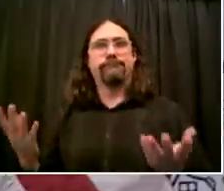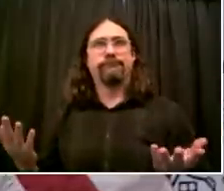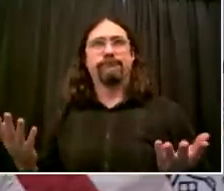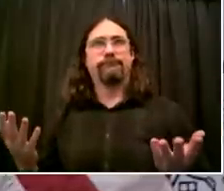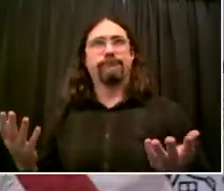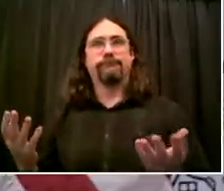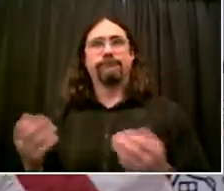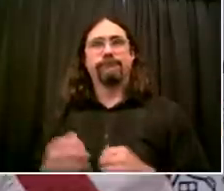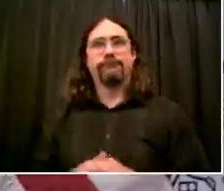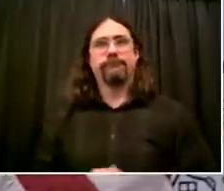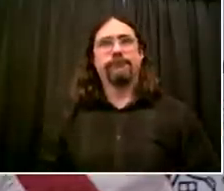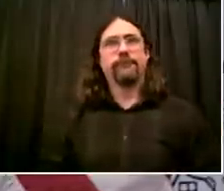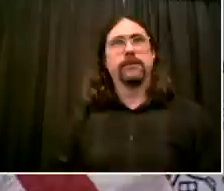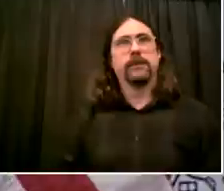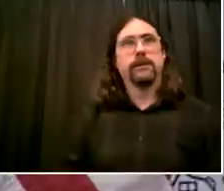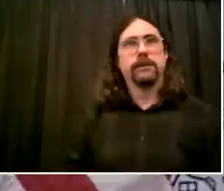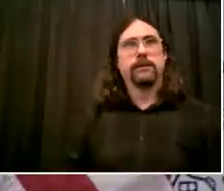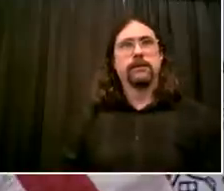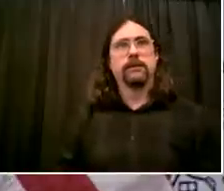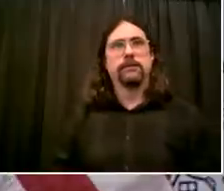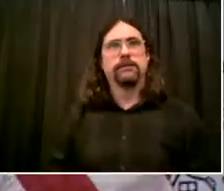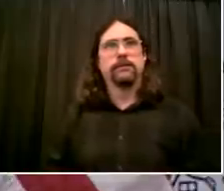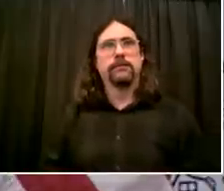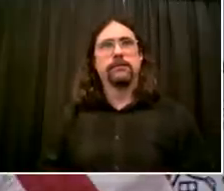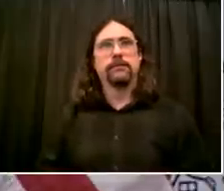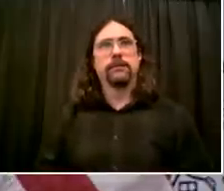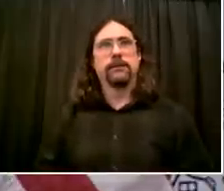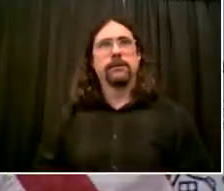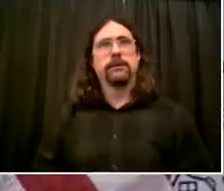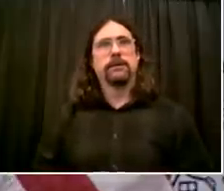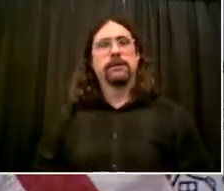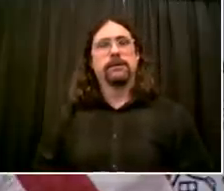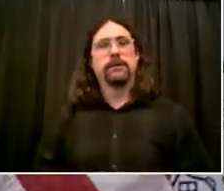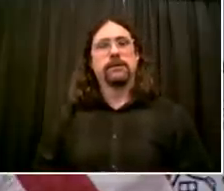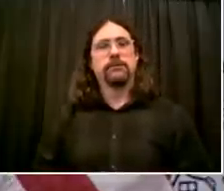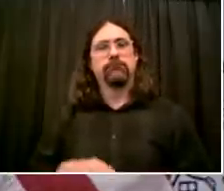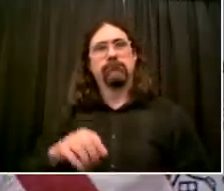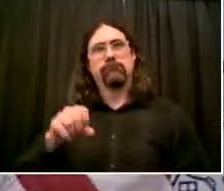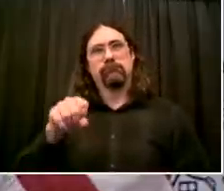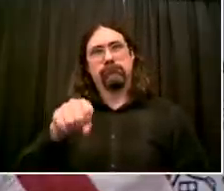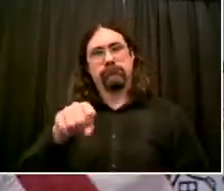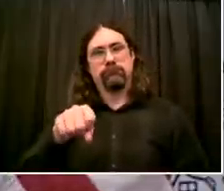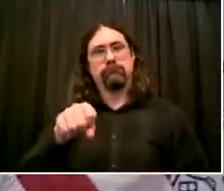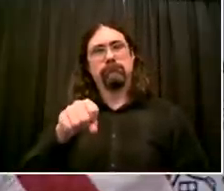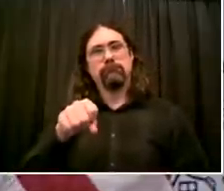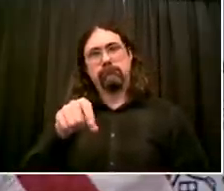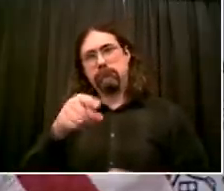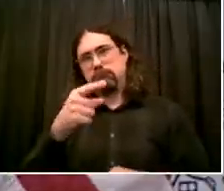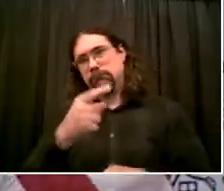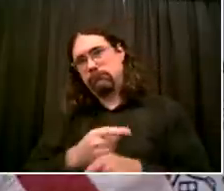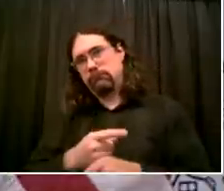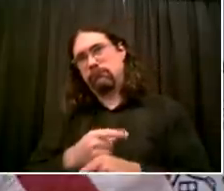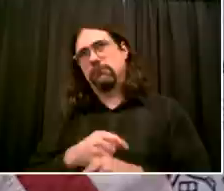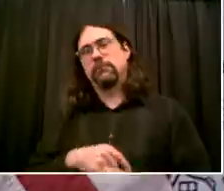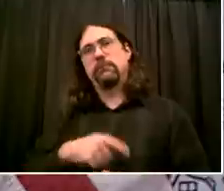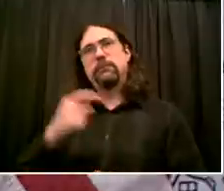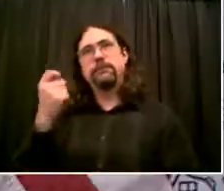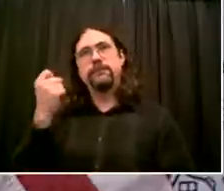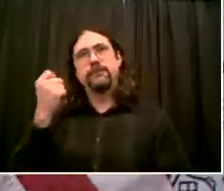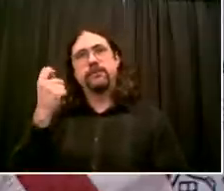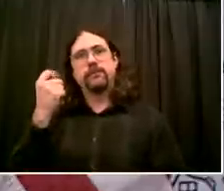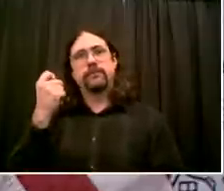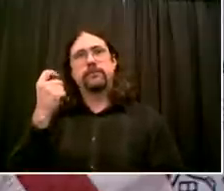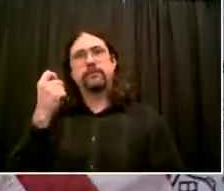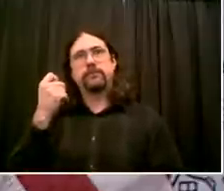If the owner of the business doesn't feel comfortable opening, you know, that's their choice. We have to respect that. And a lot of business owners, I think,